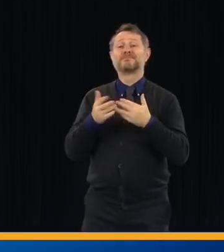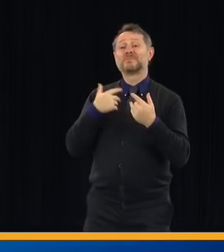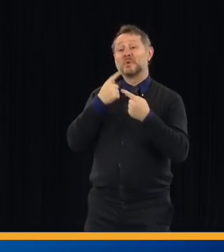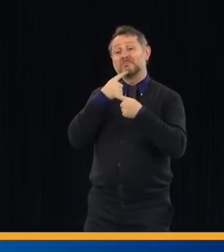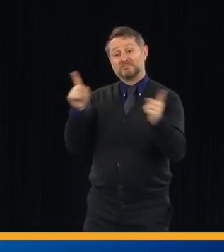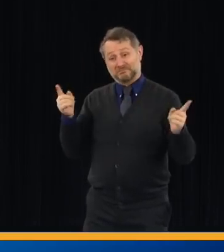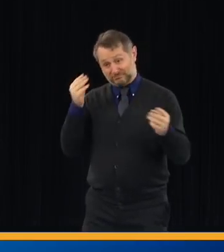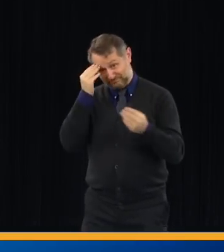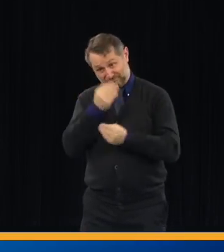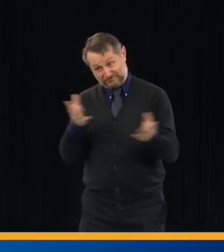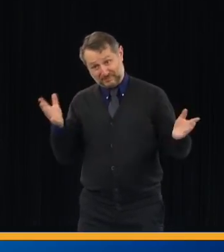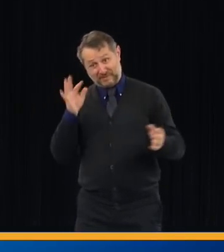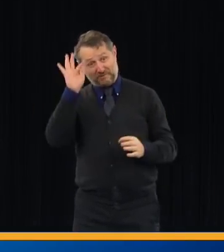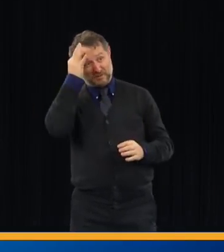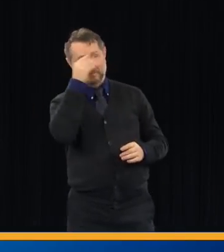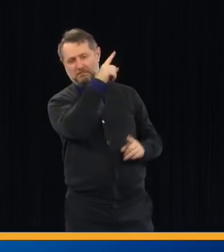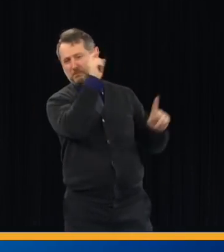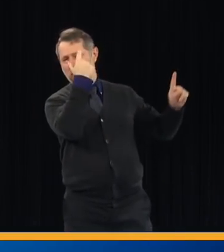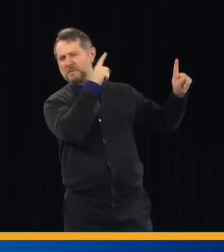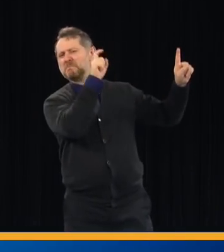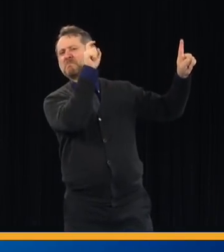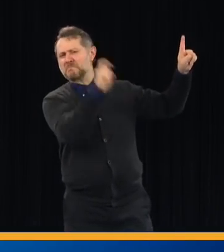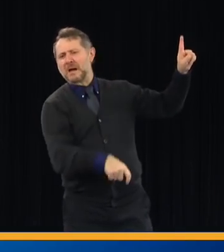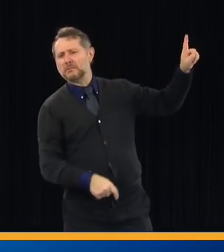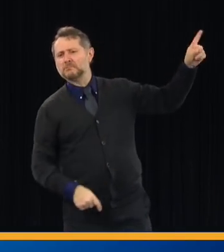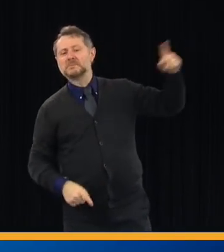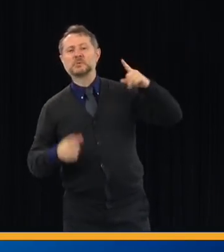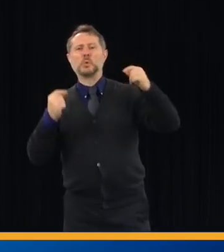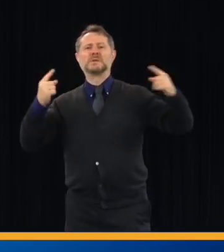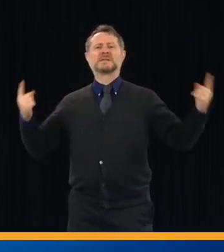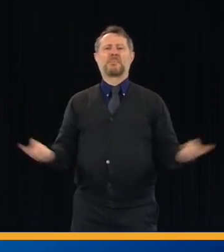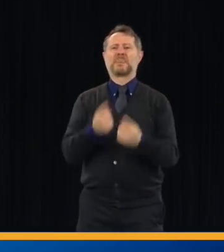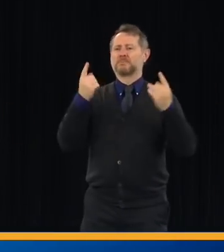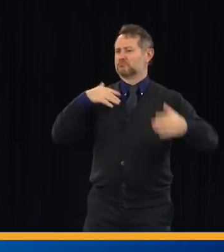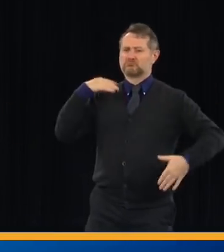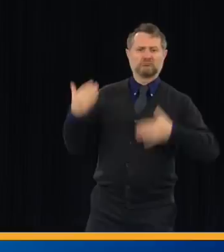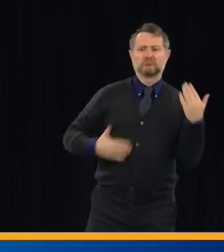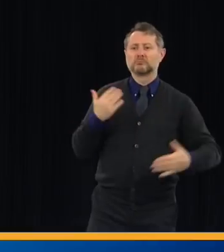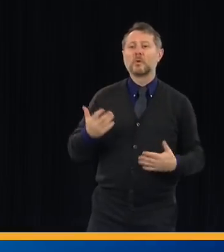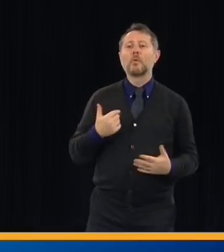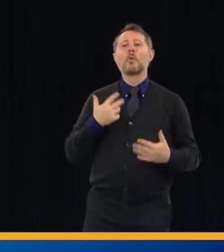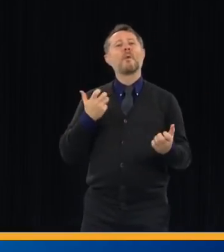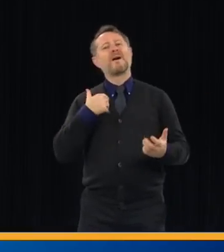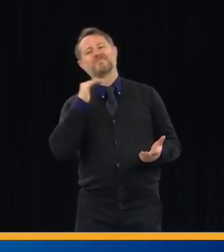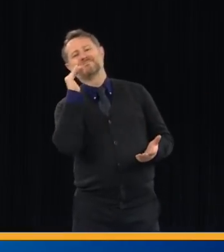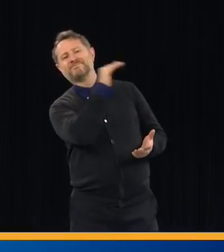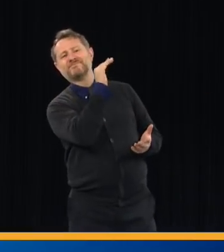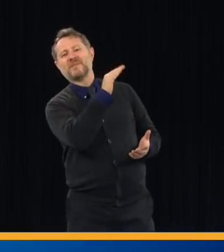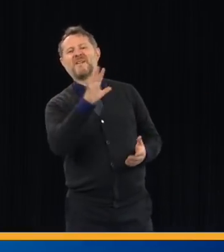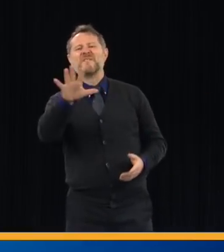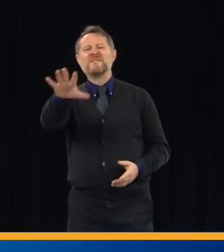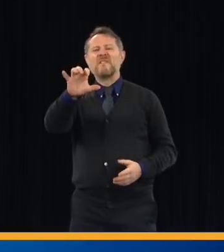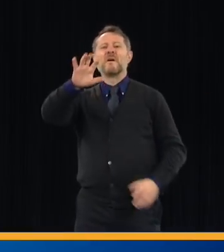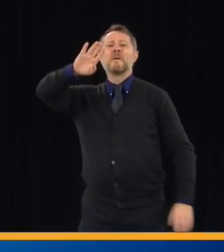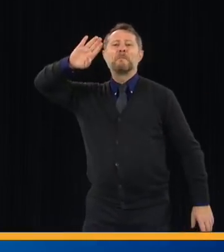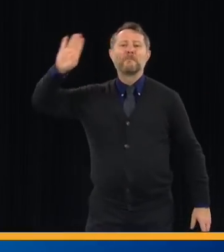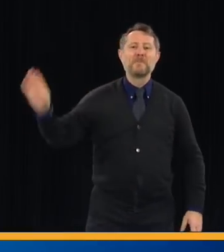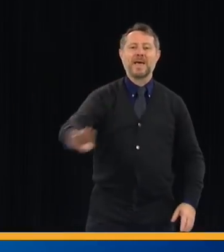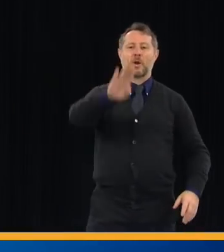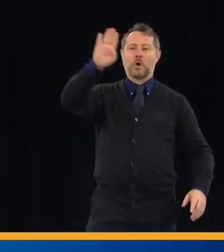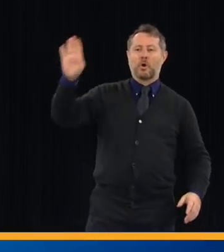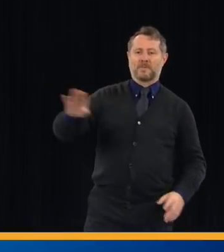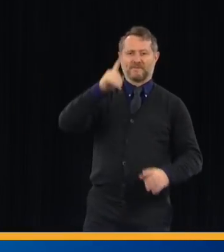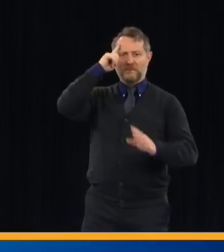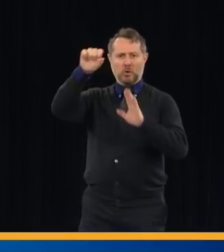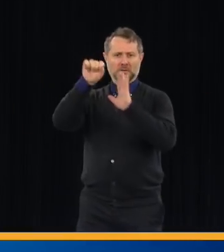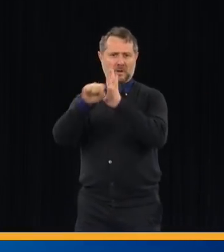the federal government has to fix this in the next bill. And we called it $500 billion for funding for state governments. And,